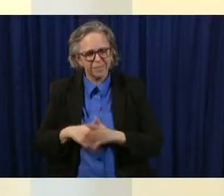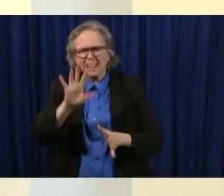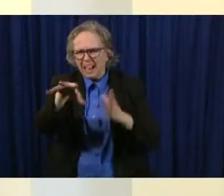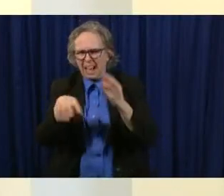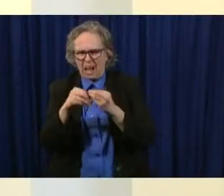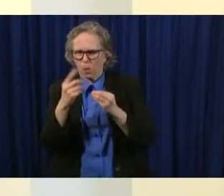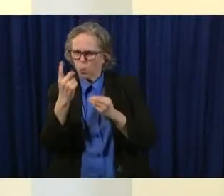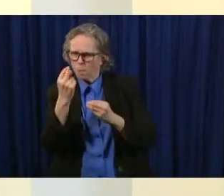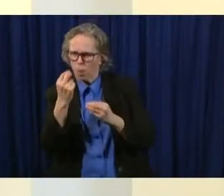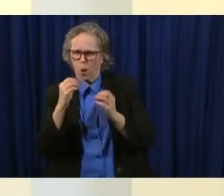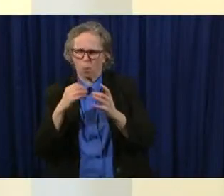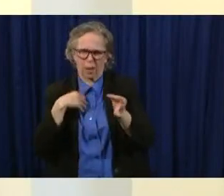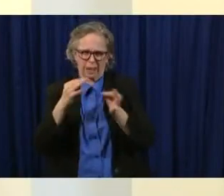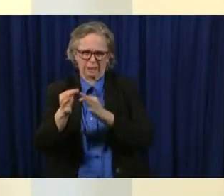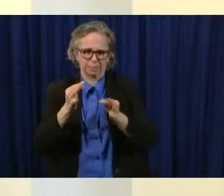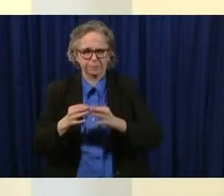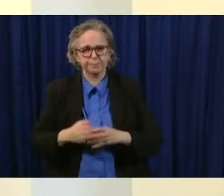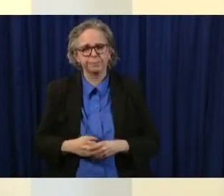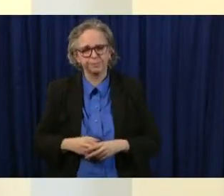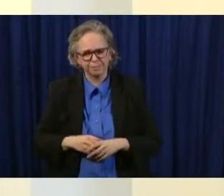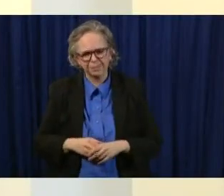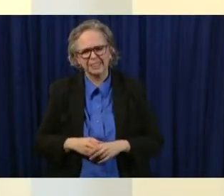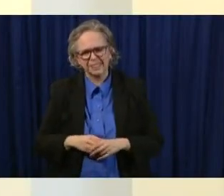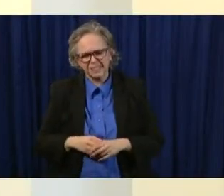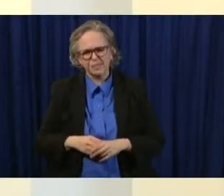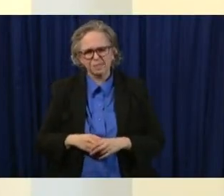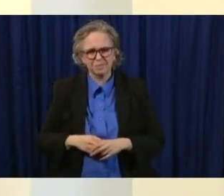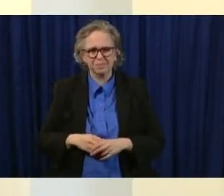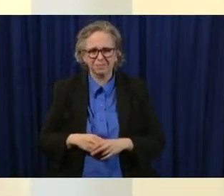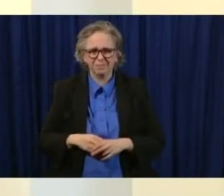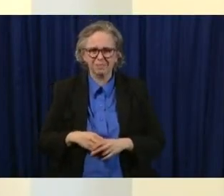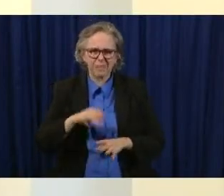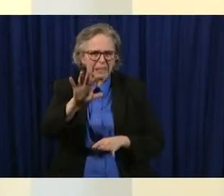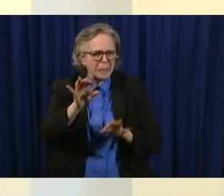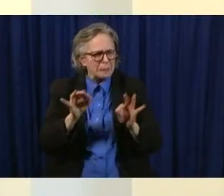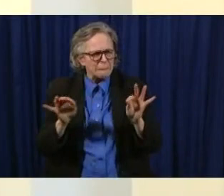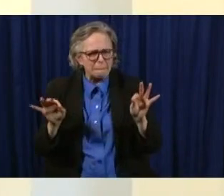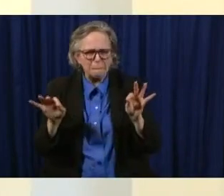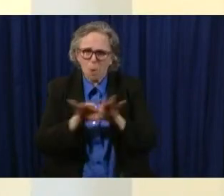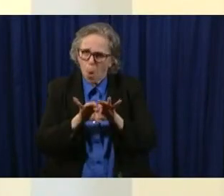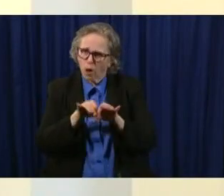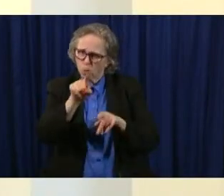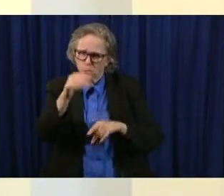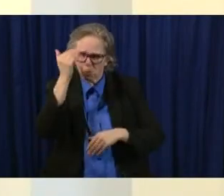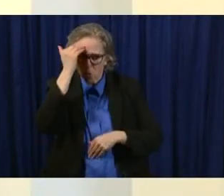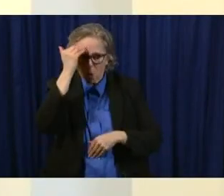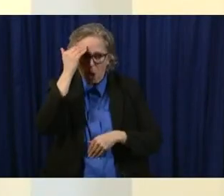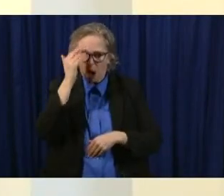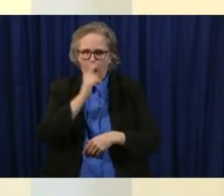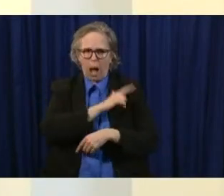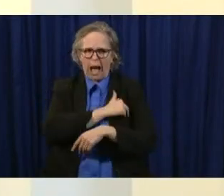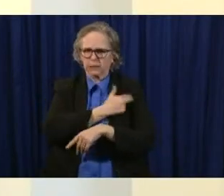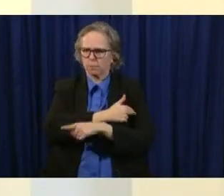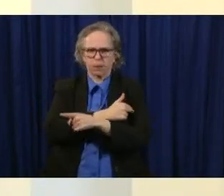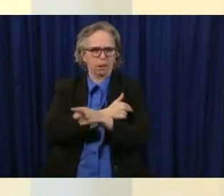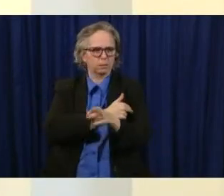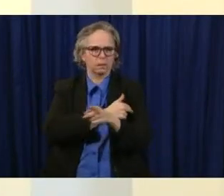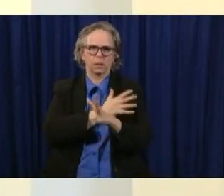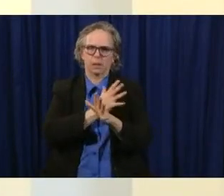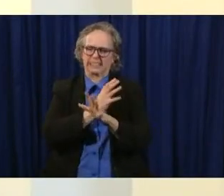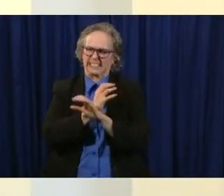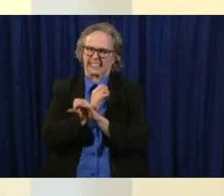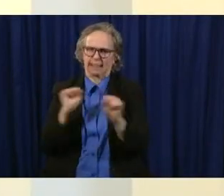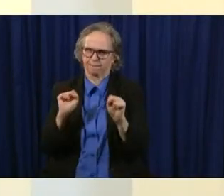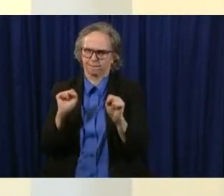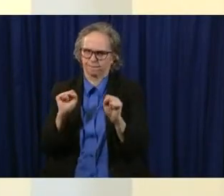um it's really important to know that our hospitals are very safe places to be right now i think people are scared you know